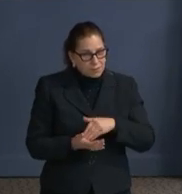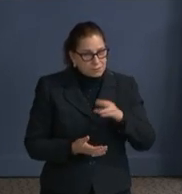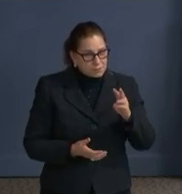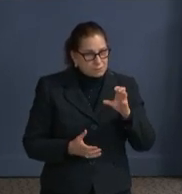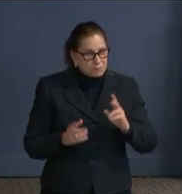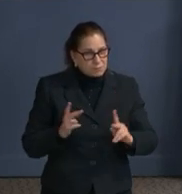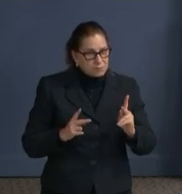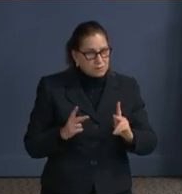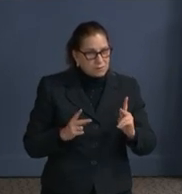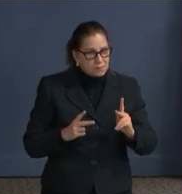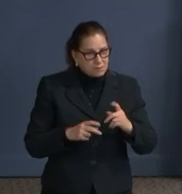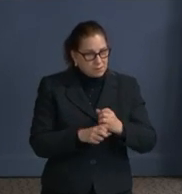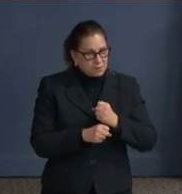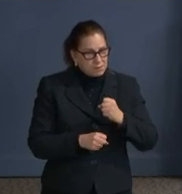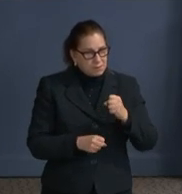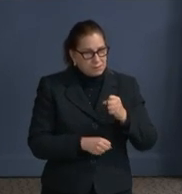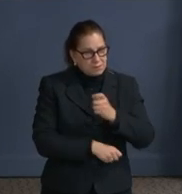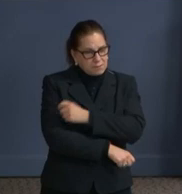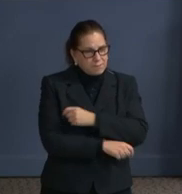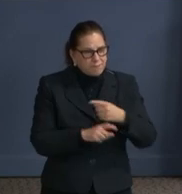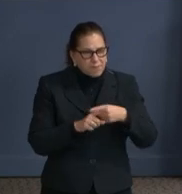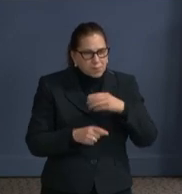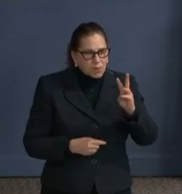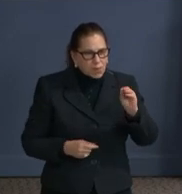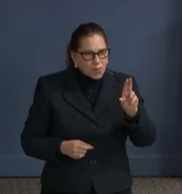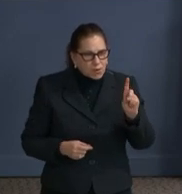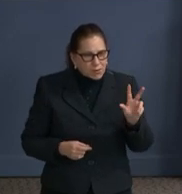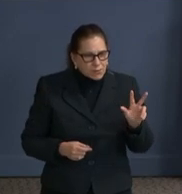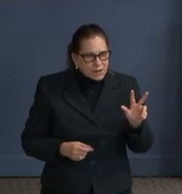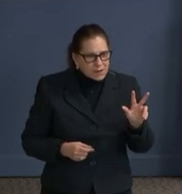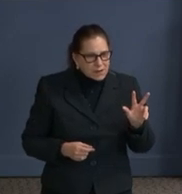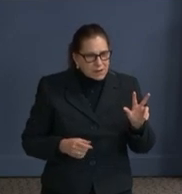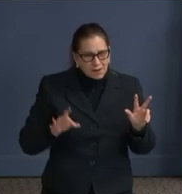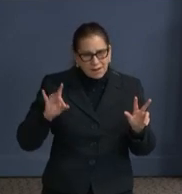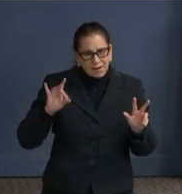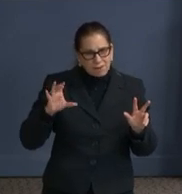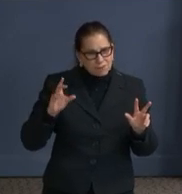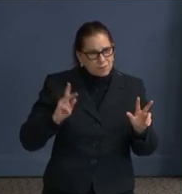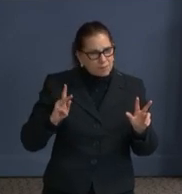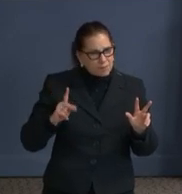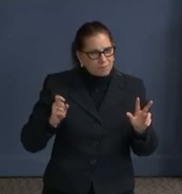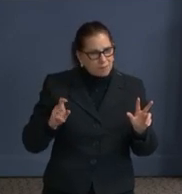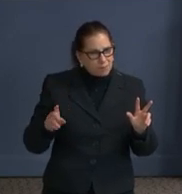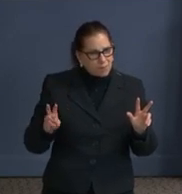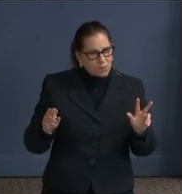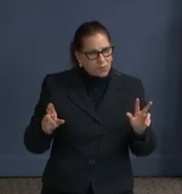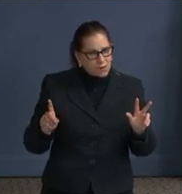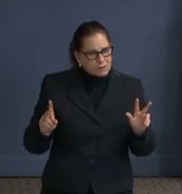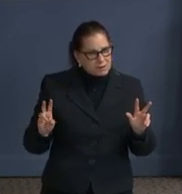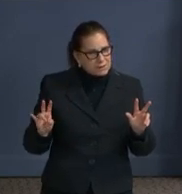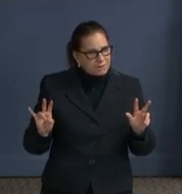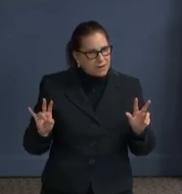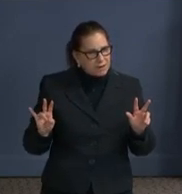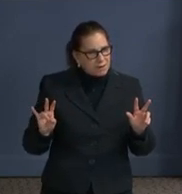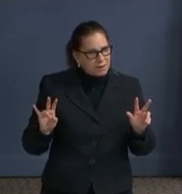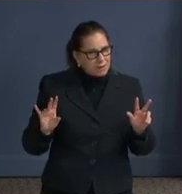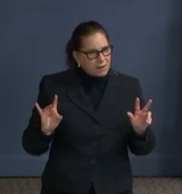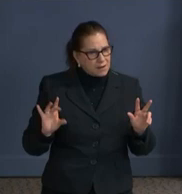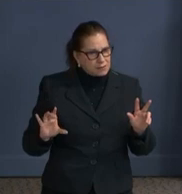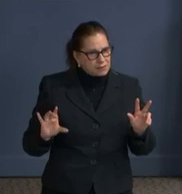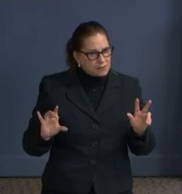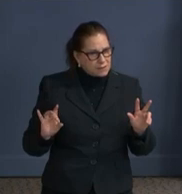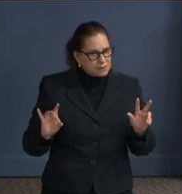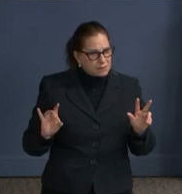who have received their first shot compared to 800 people in ward seven. And so I get